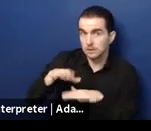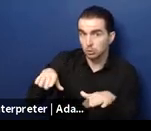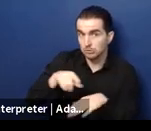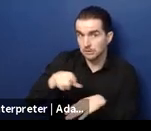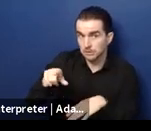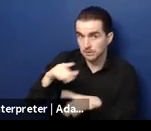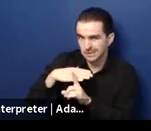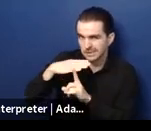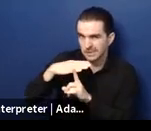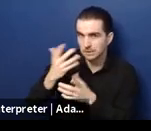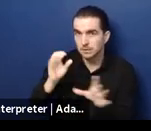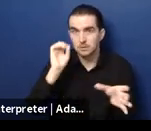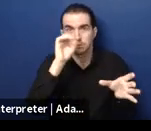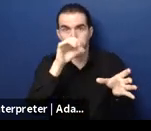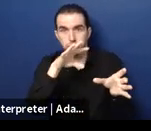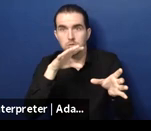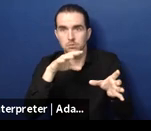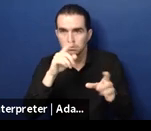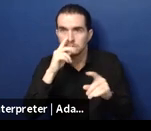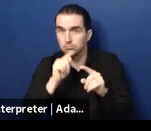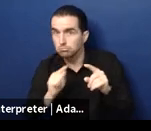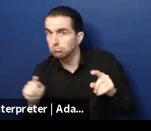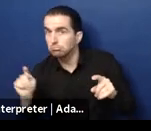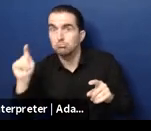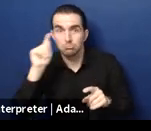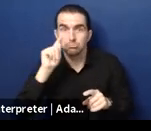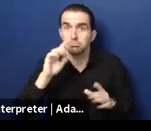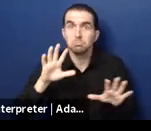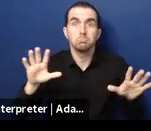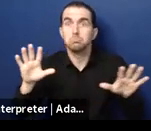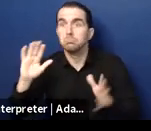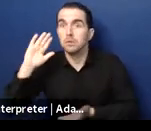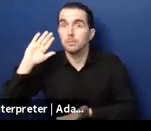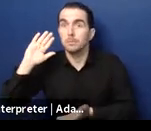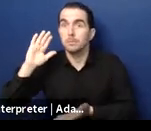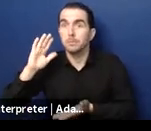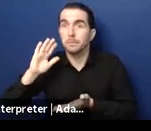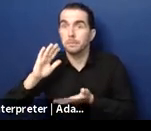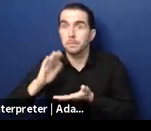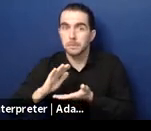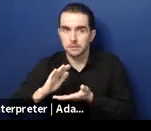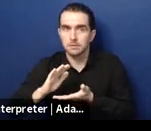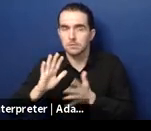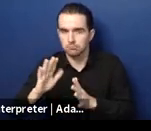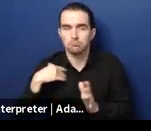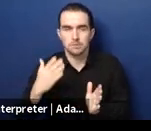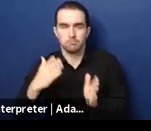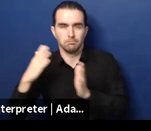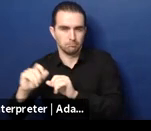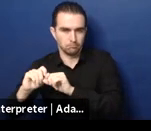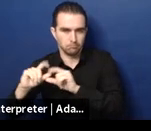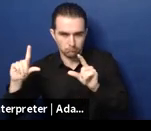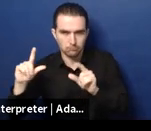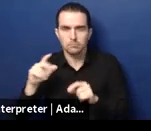resources it sucks up to do harm to children that could go into a more diversified